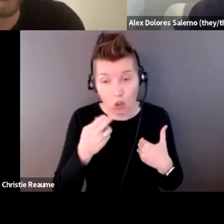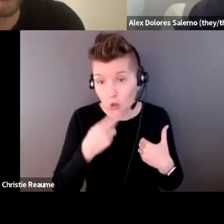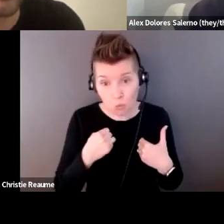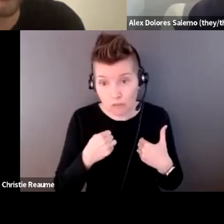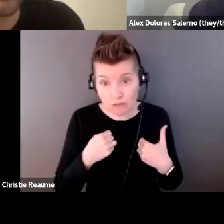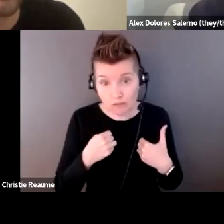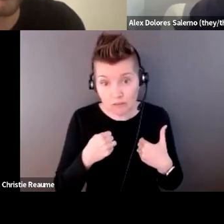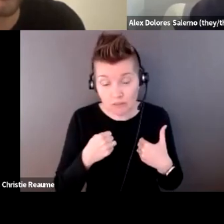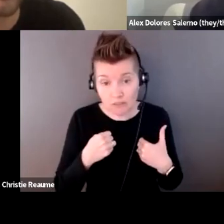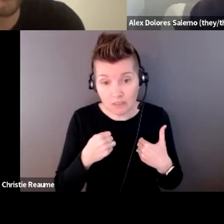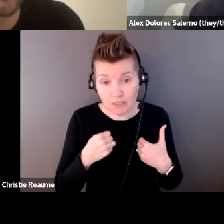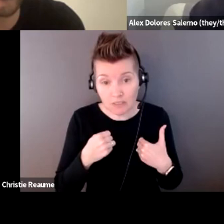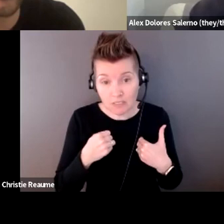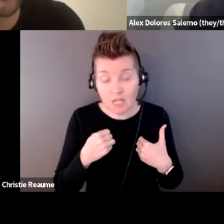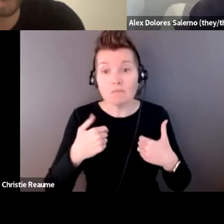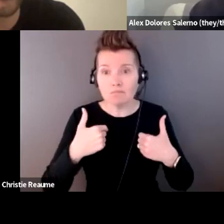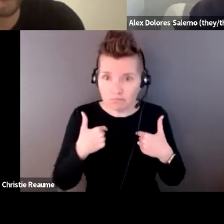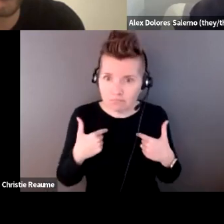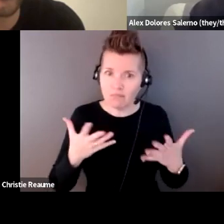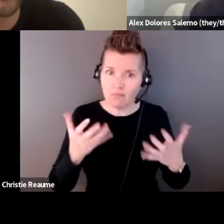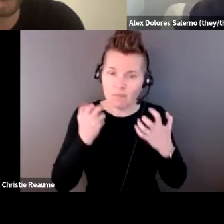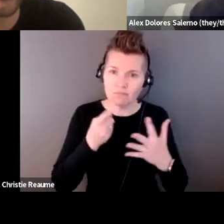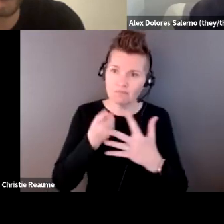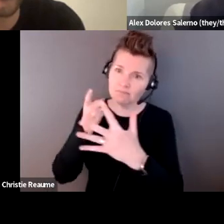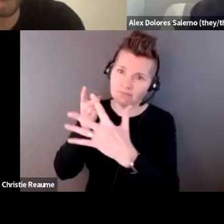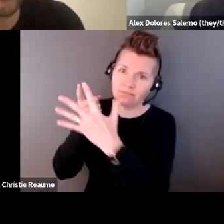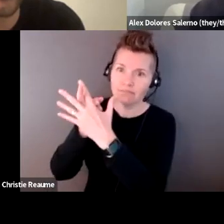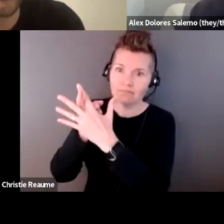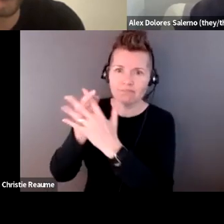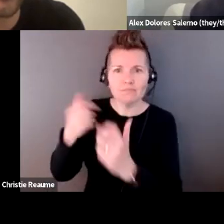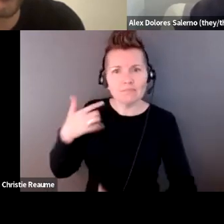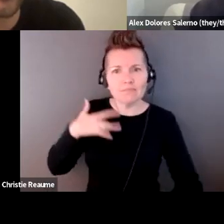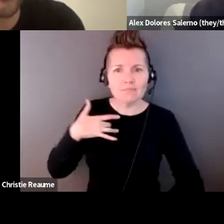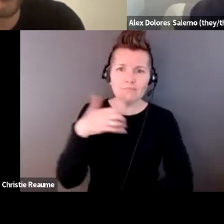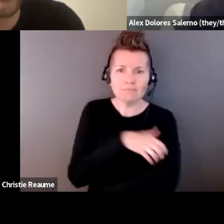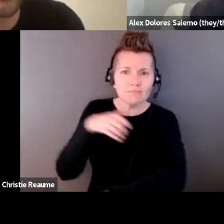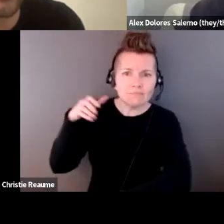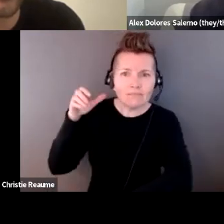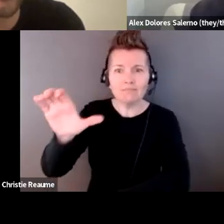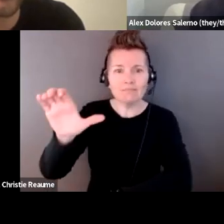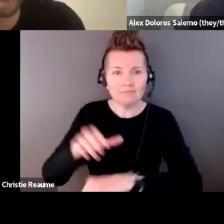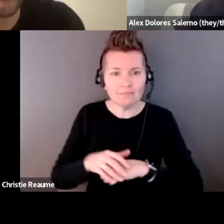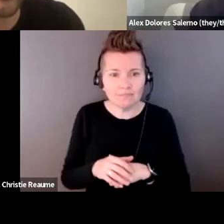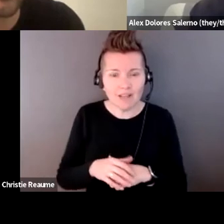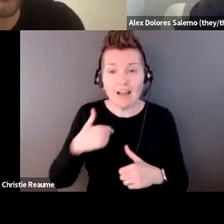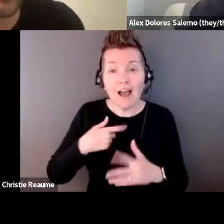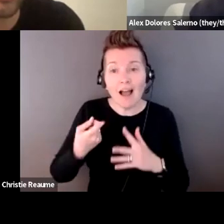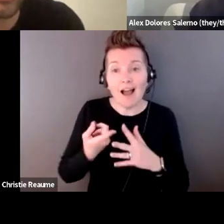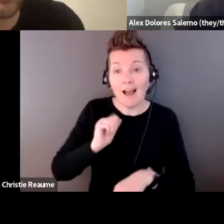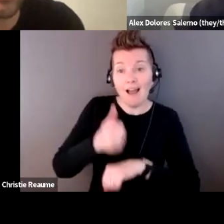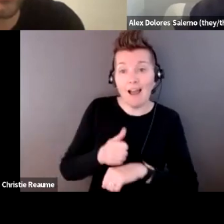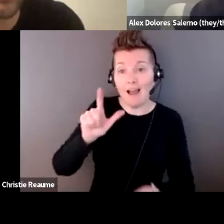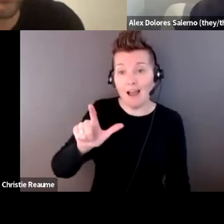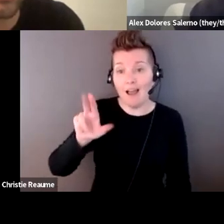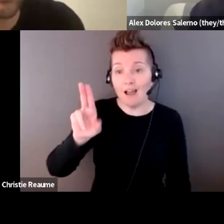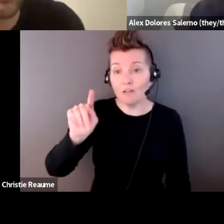almost like where my, my like feeling empowered came from when I started lute back in like 2017, because